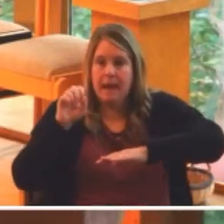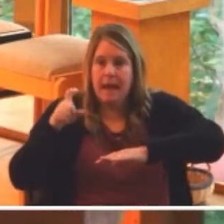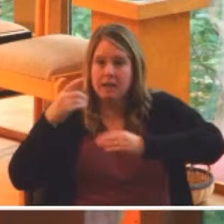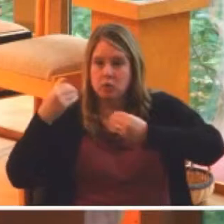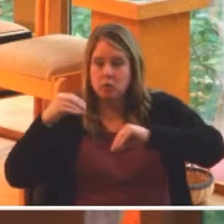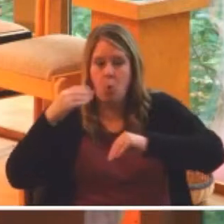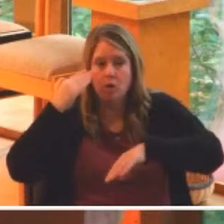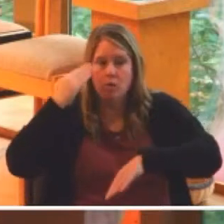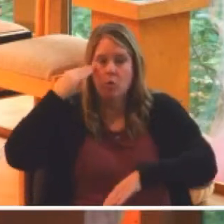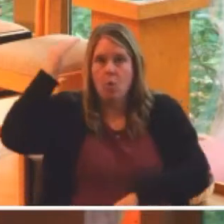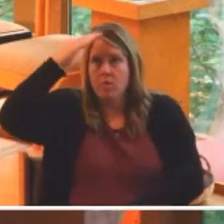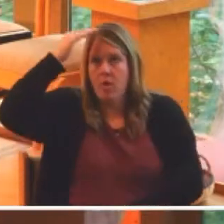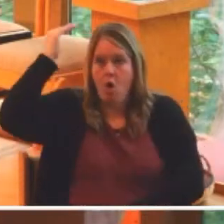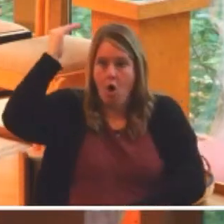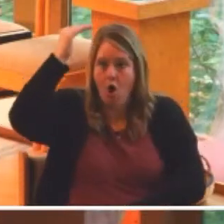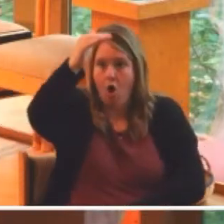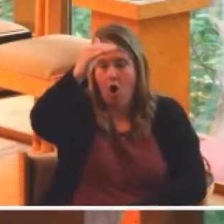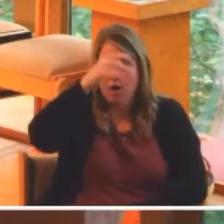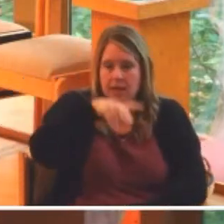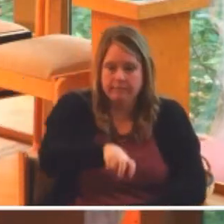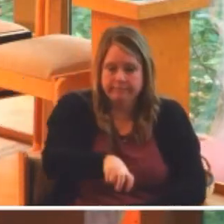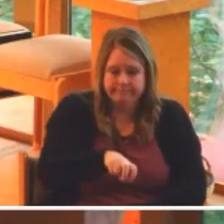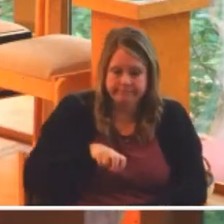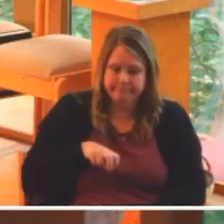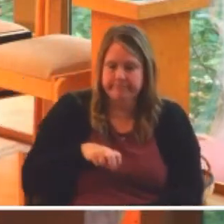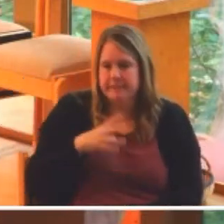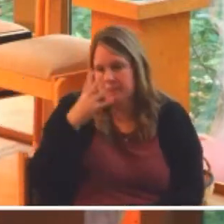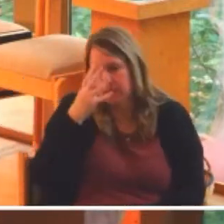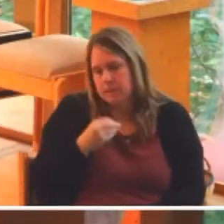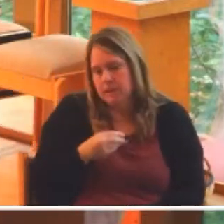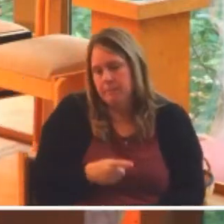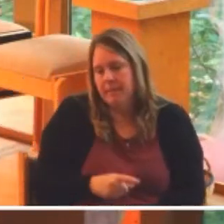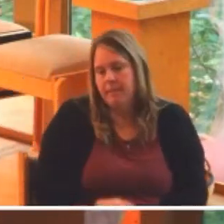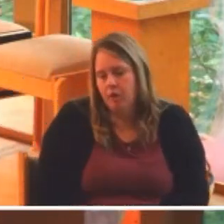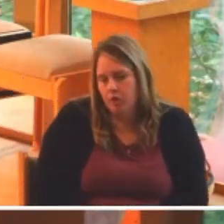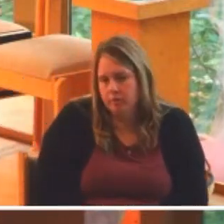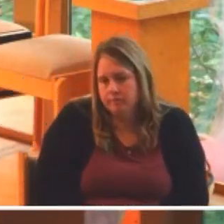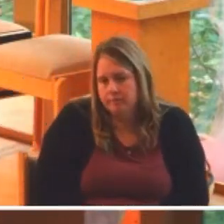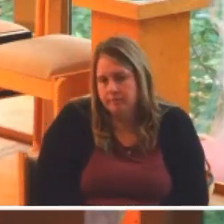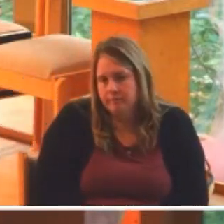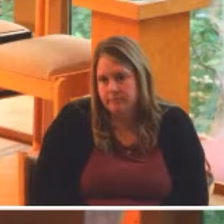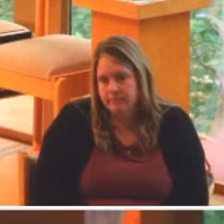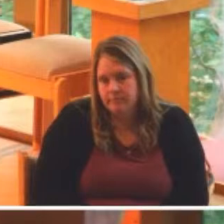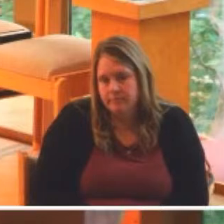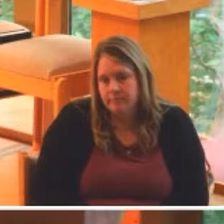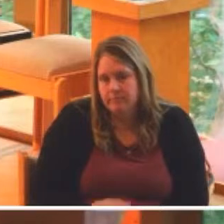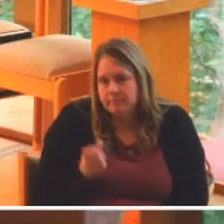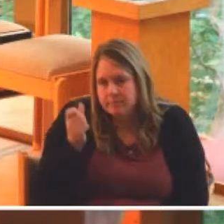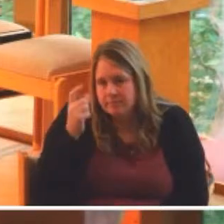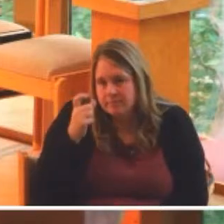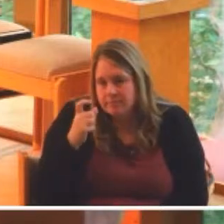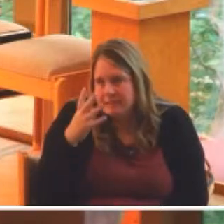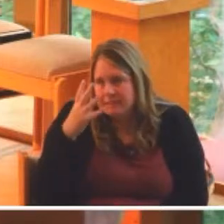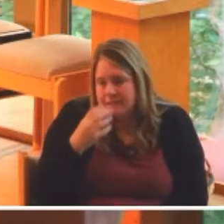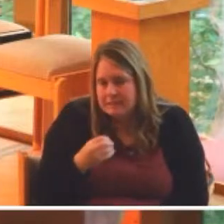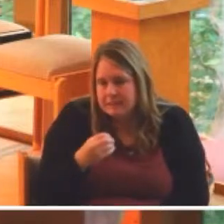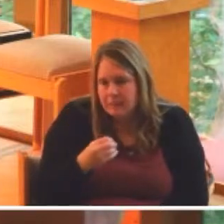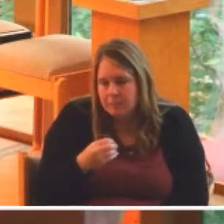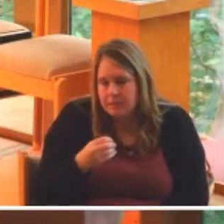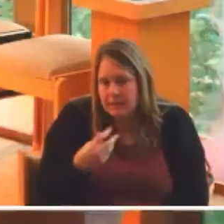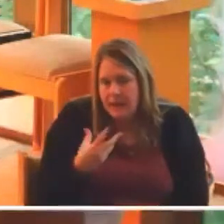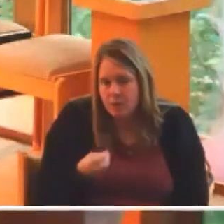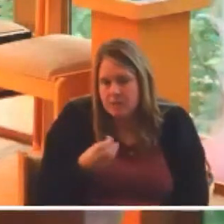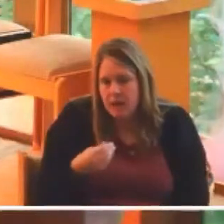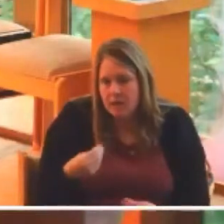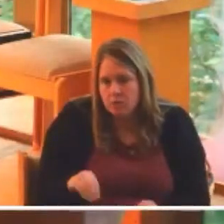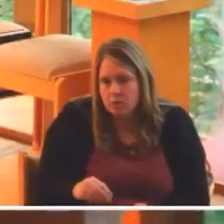An older gentleman, a veteran, sleeping under the awning of a store. This is just down the road from where we